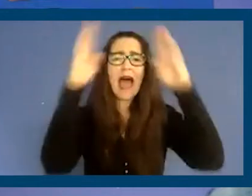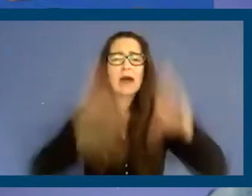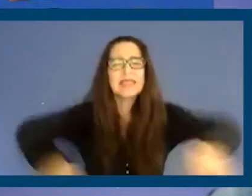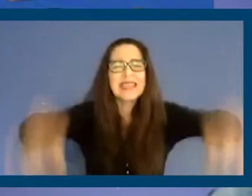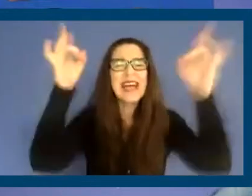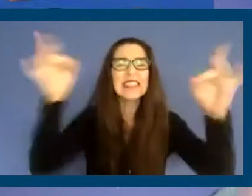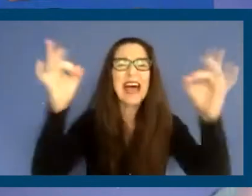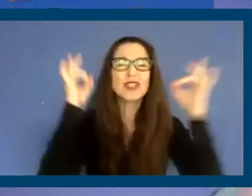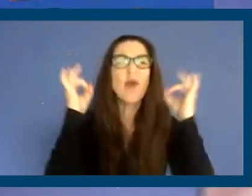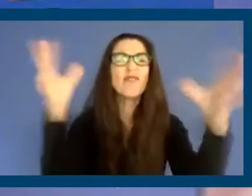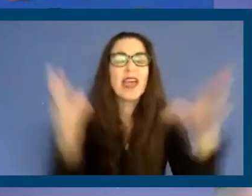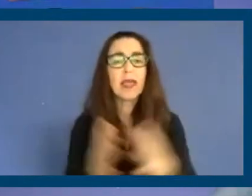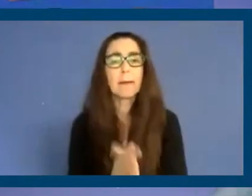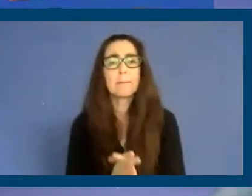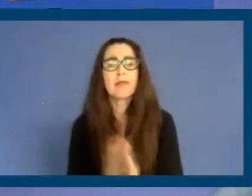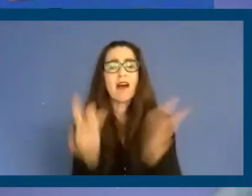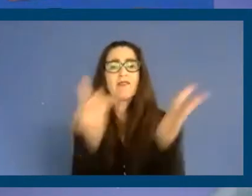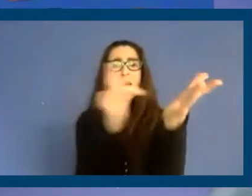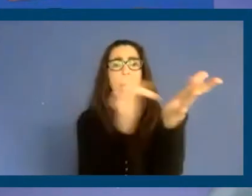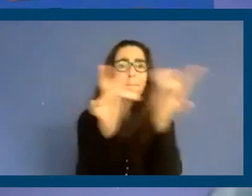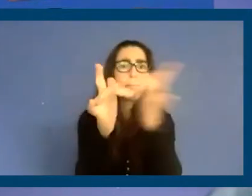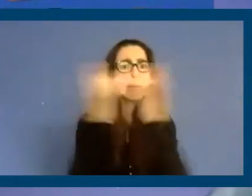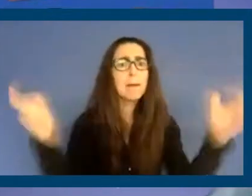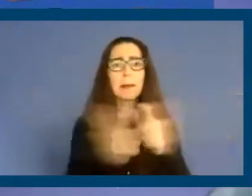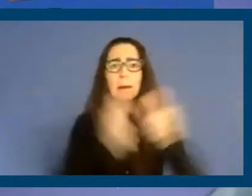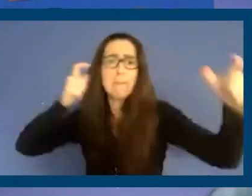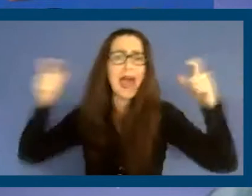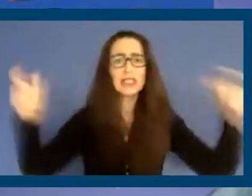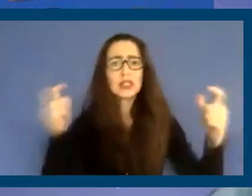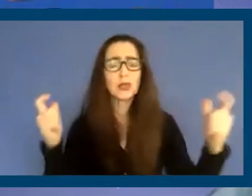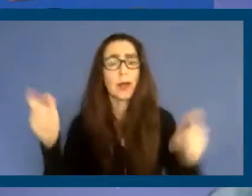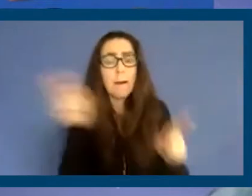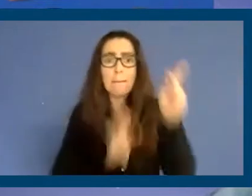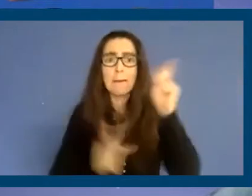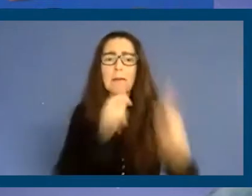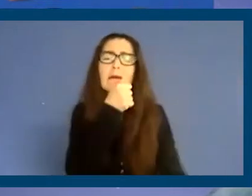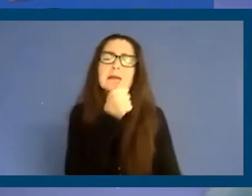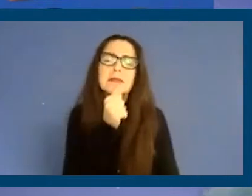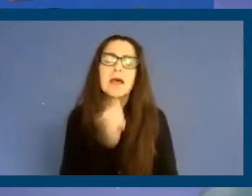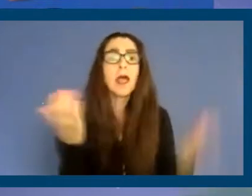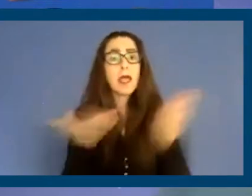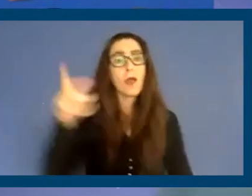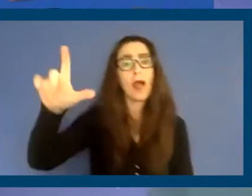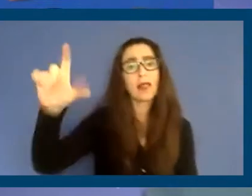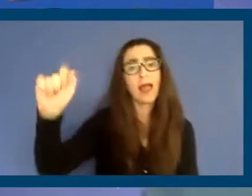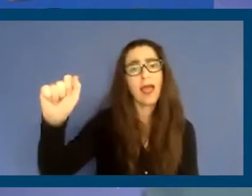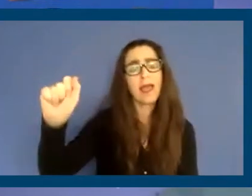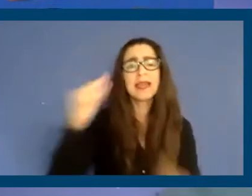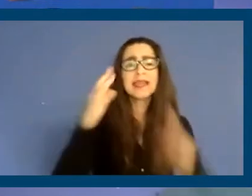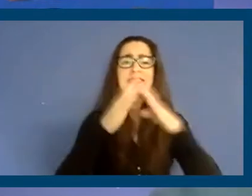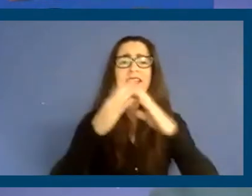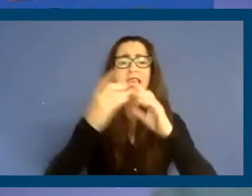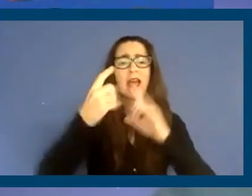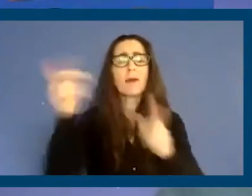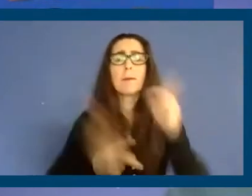of biblical proportions, and people are suffering. Here in Los Angeles, we're a city of renters.